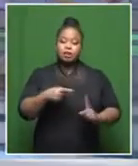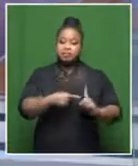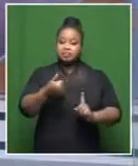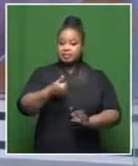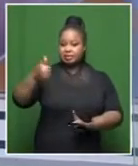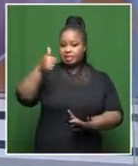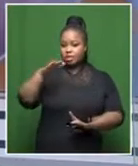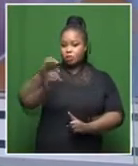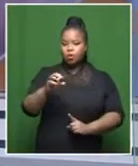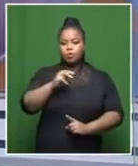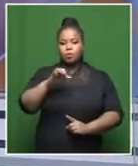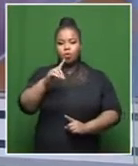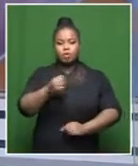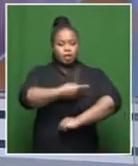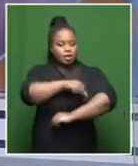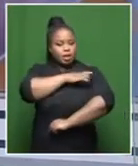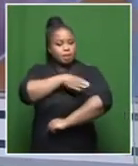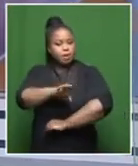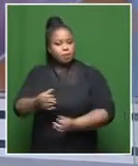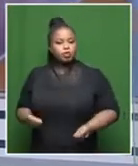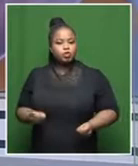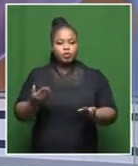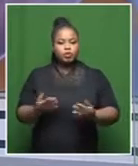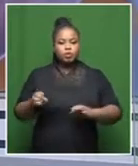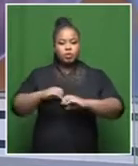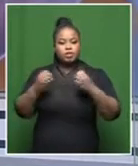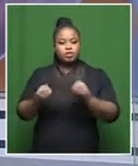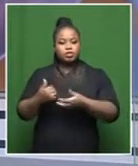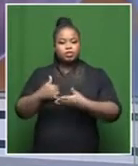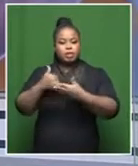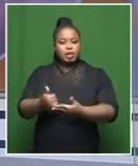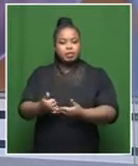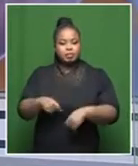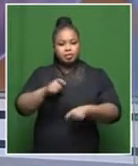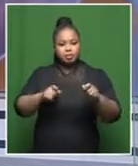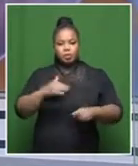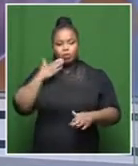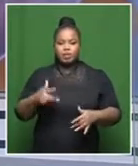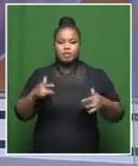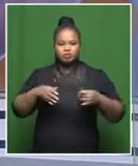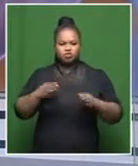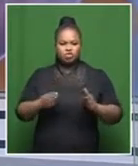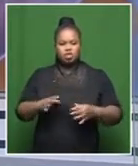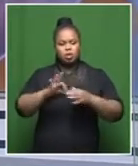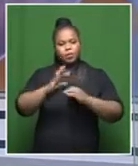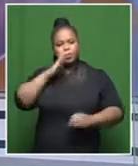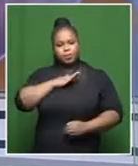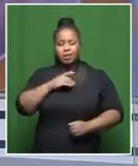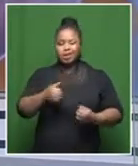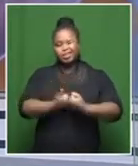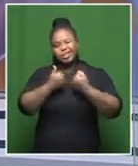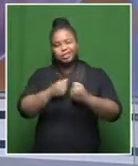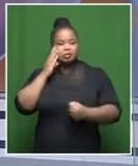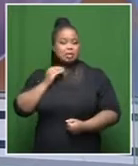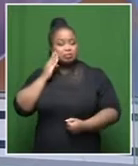of Mold Empower Serve, an organisation that is assisting the homeless. Of course, some of the challenges that they're experiencing